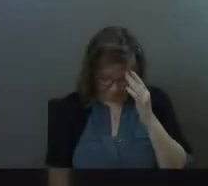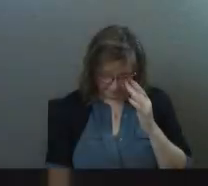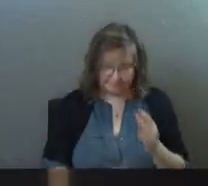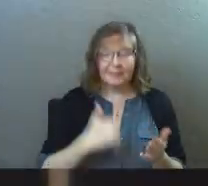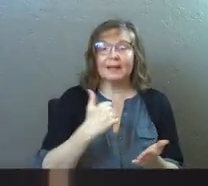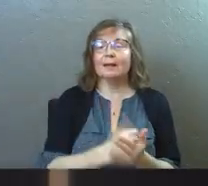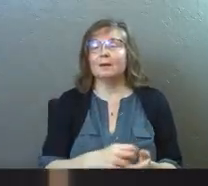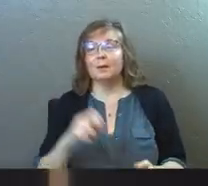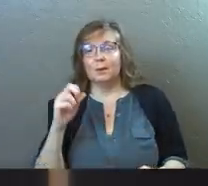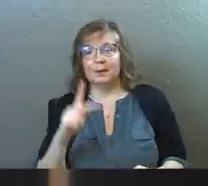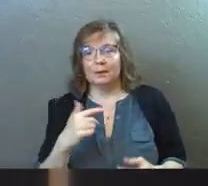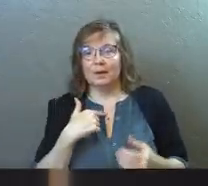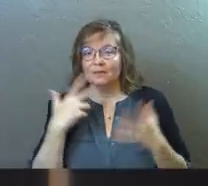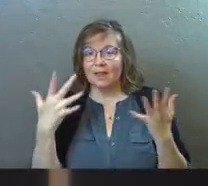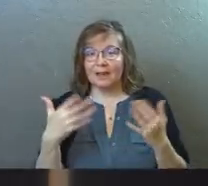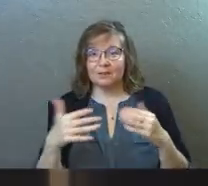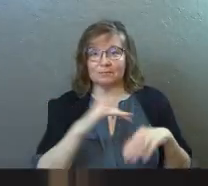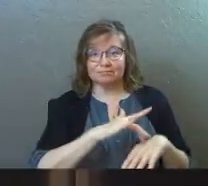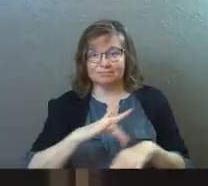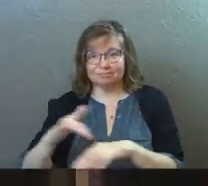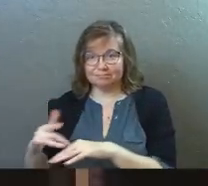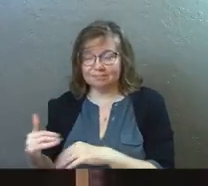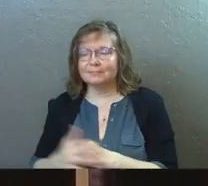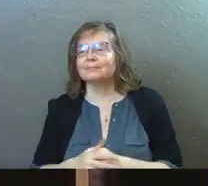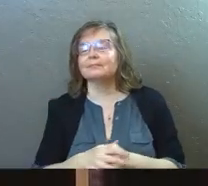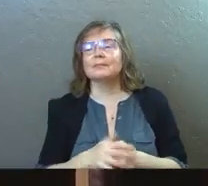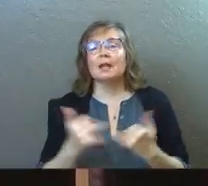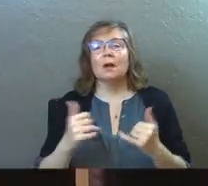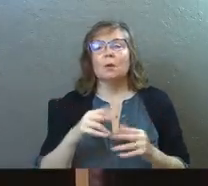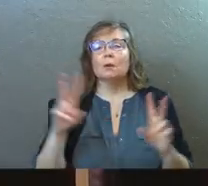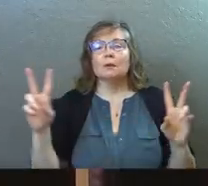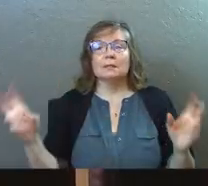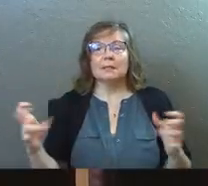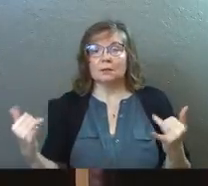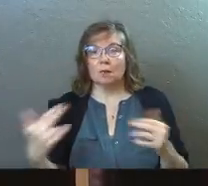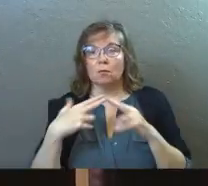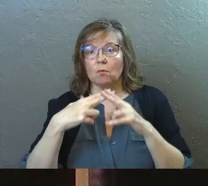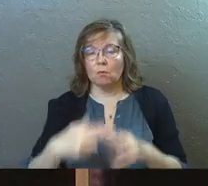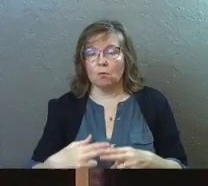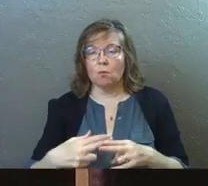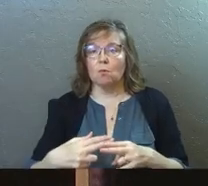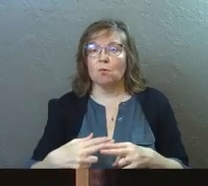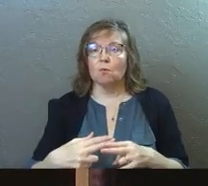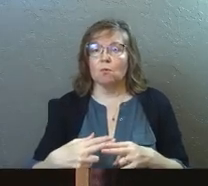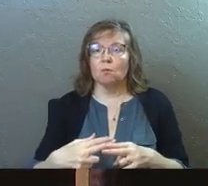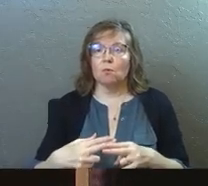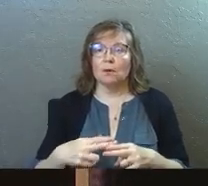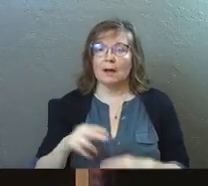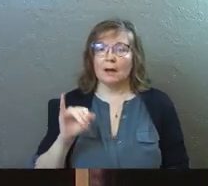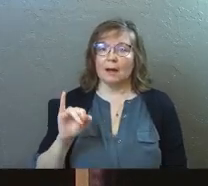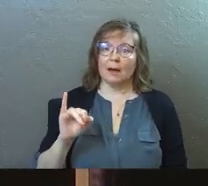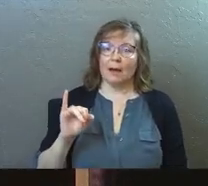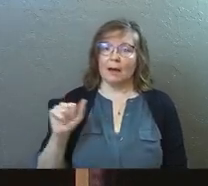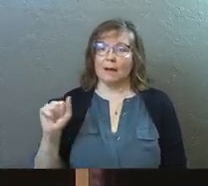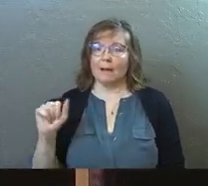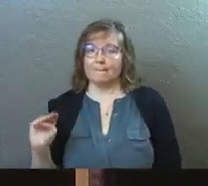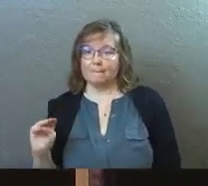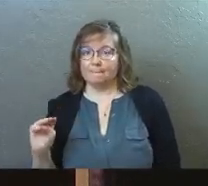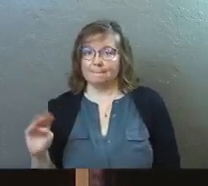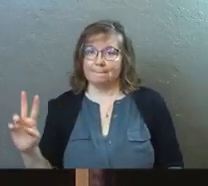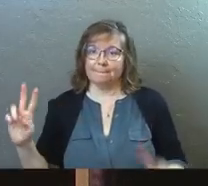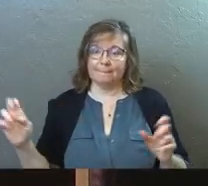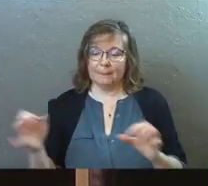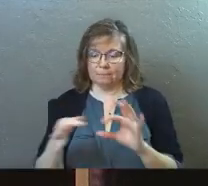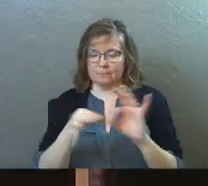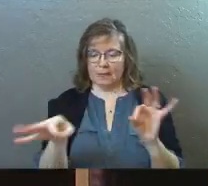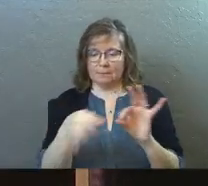Amen. Okay, we got lots to cover. All right, we're in this series right now called this I Am series, and it's the I